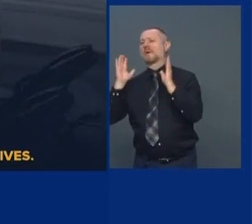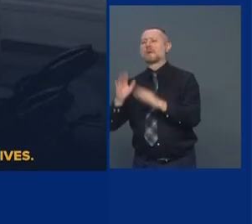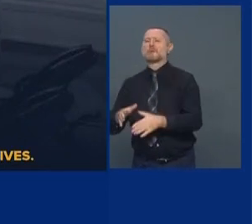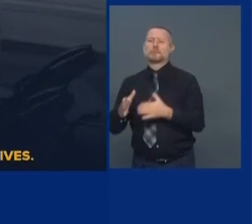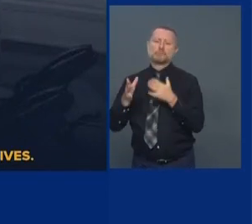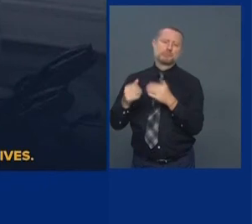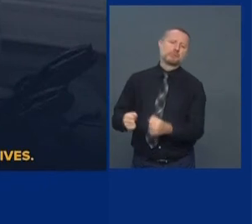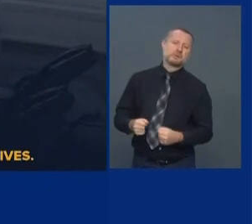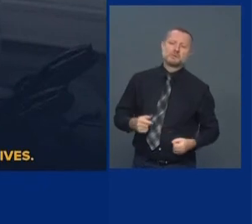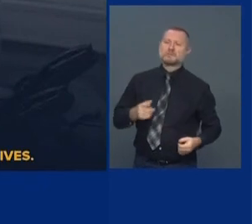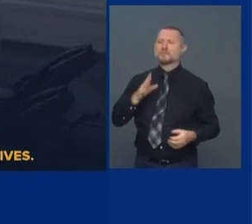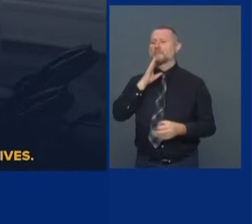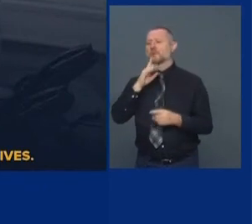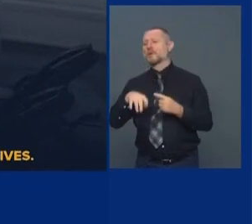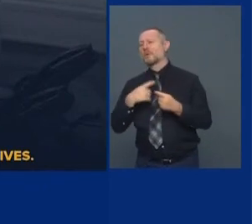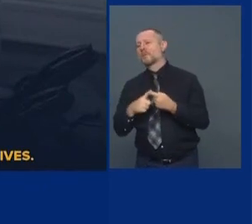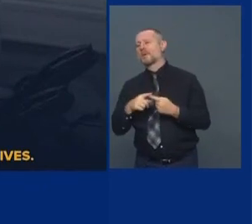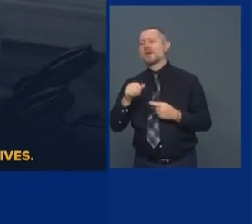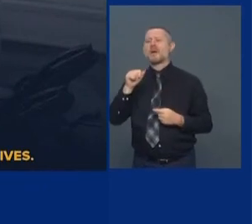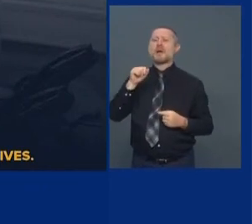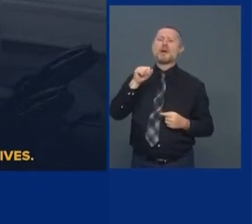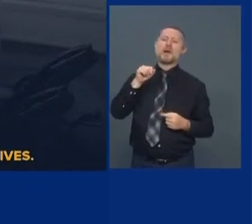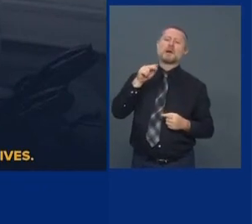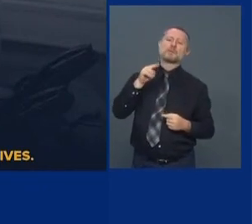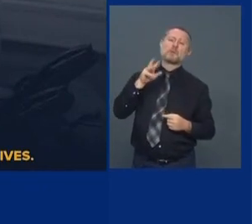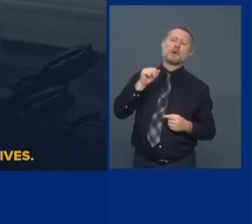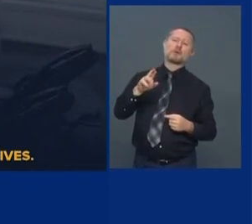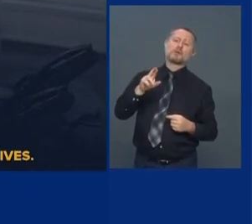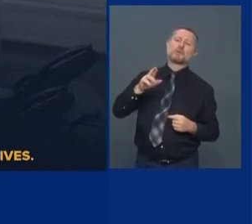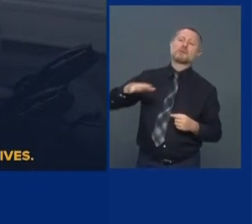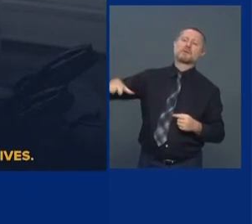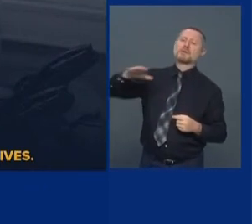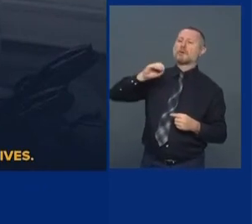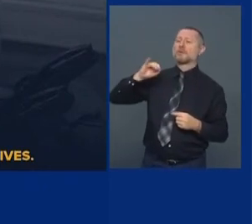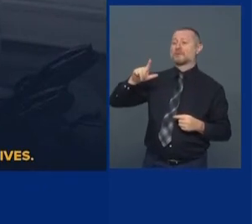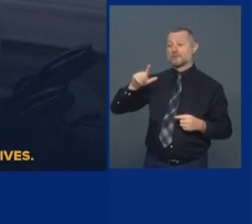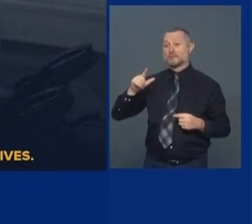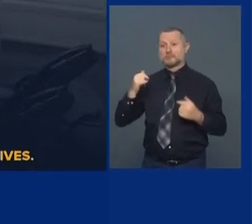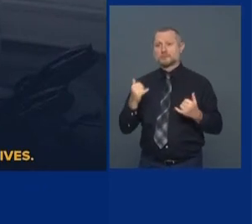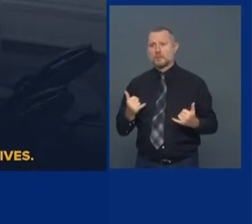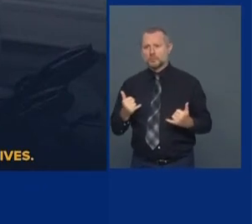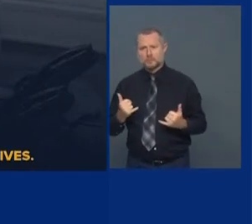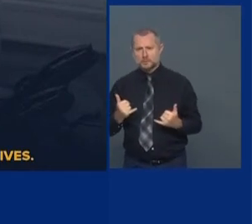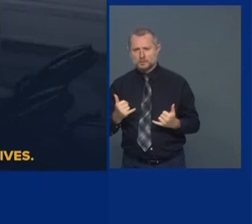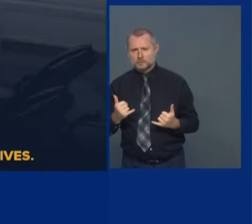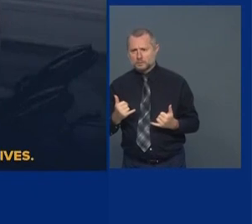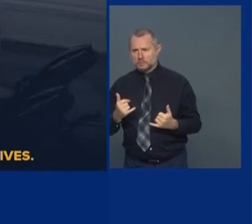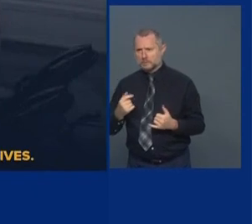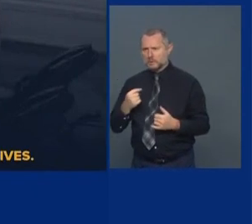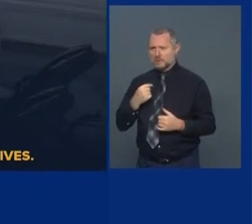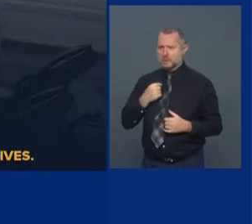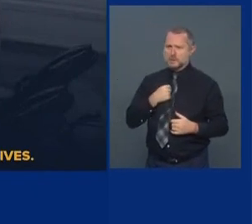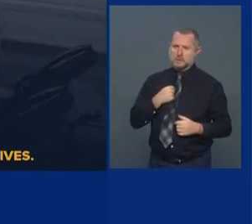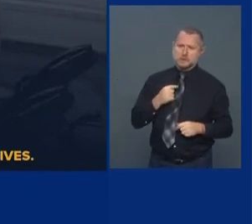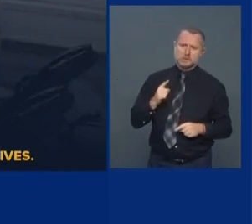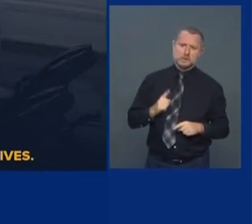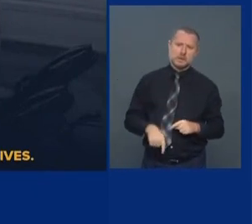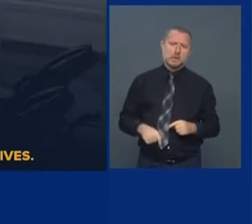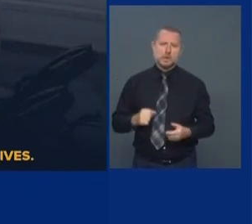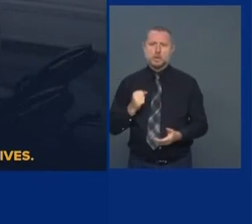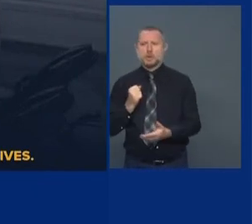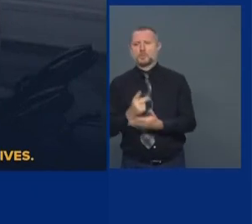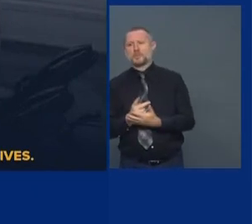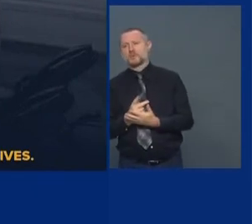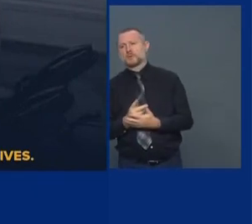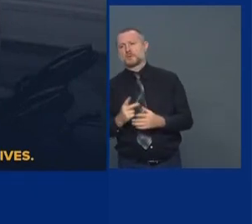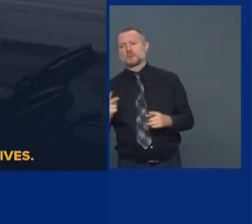ANWR. But now he says, I can't approve the air train from LaGuardia that's